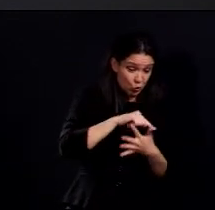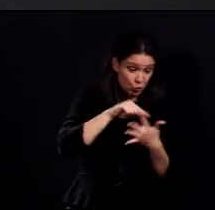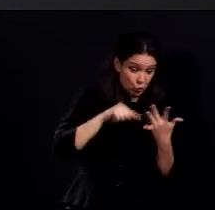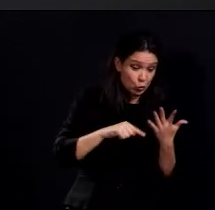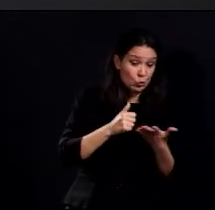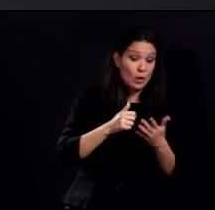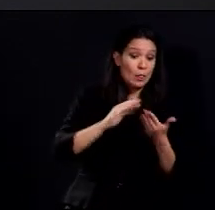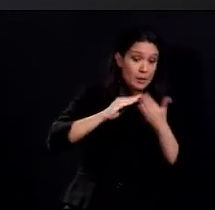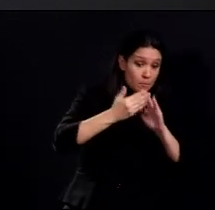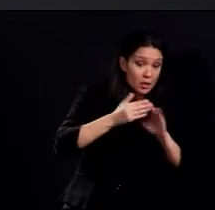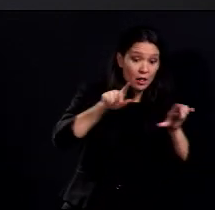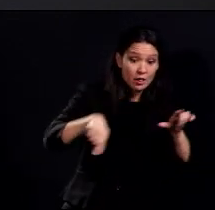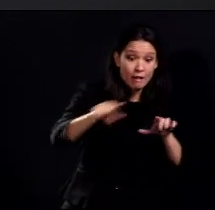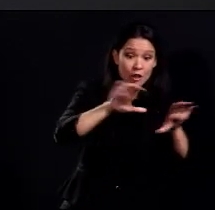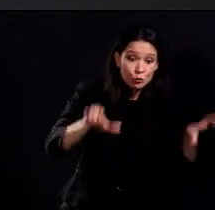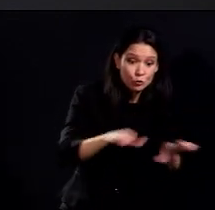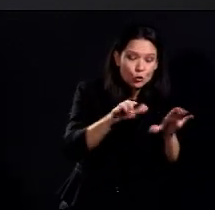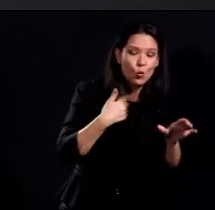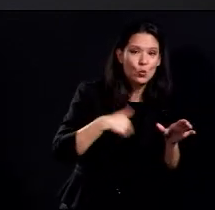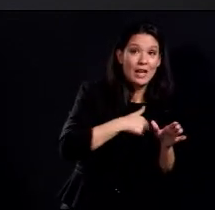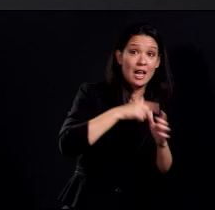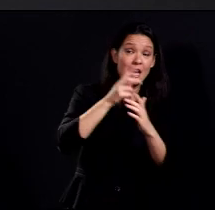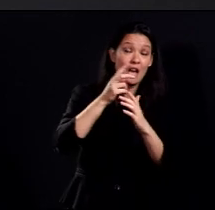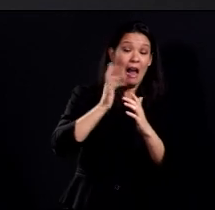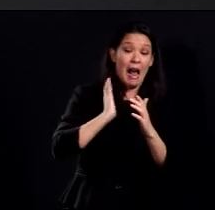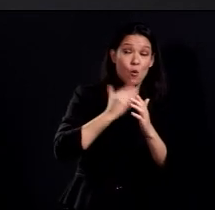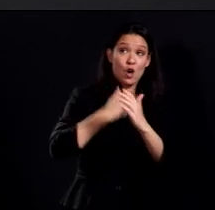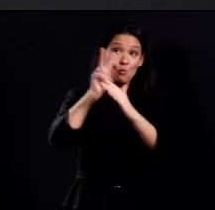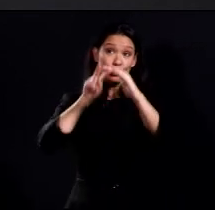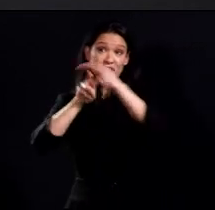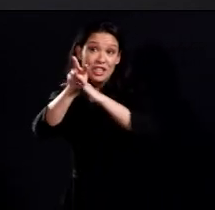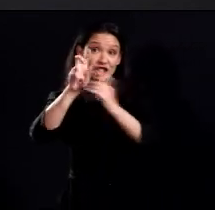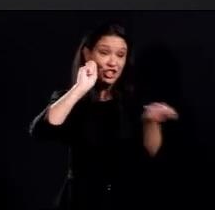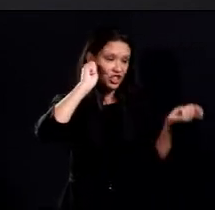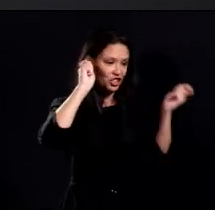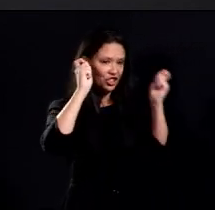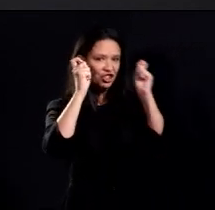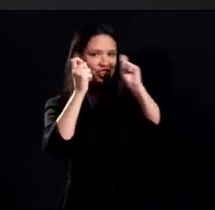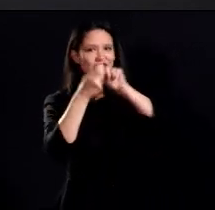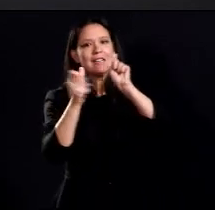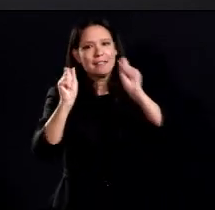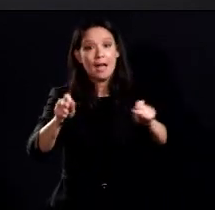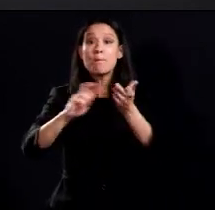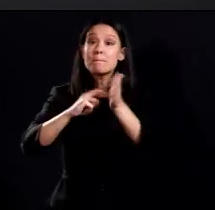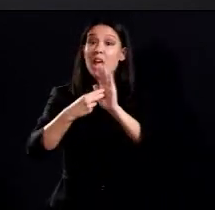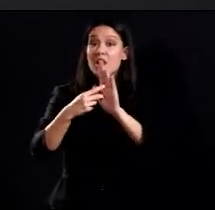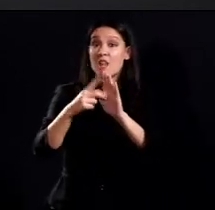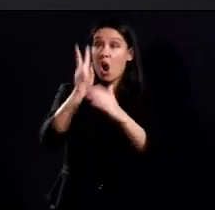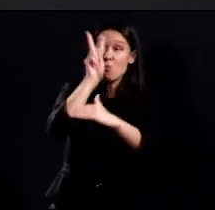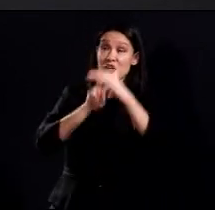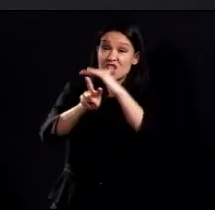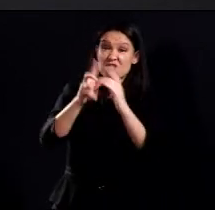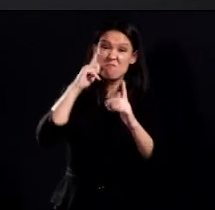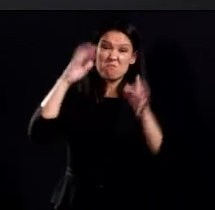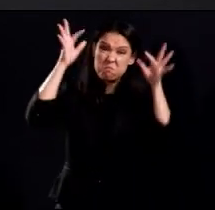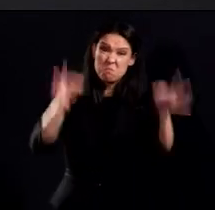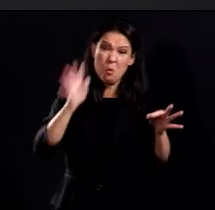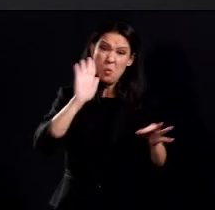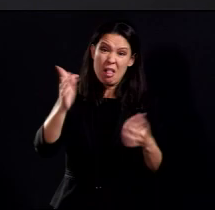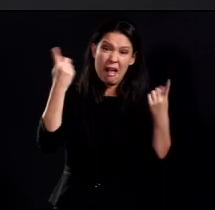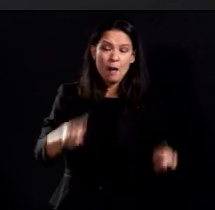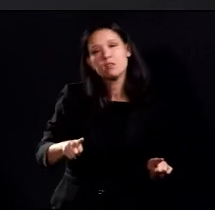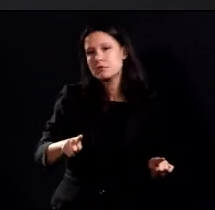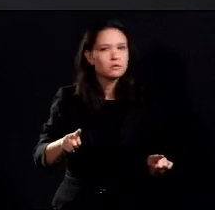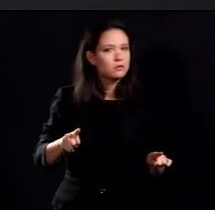the community, how we can change those predictions. So, those models are not set in stone. Those models are just